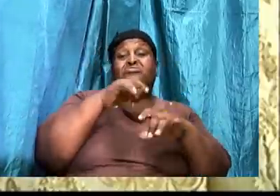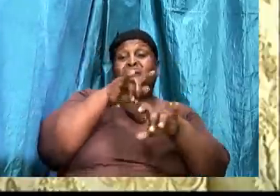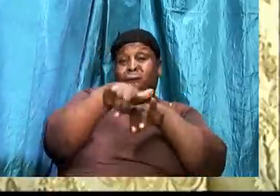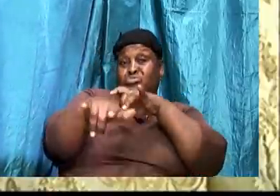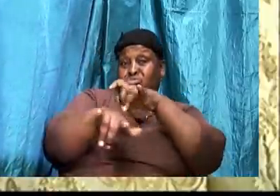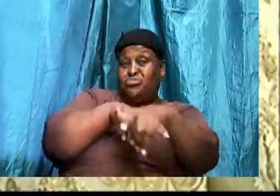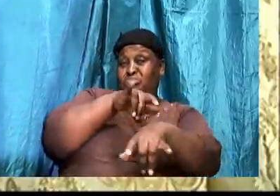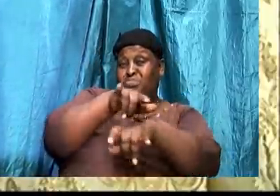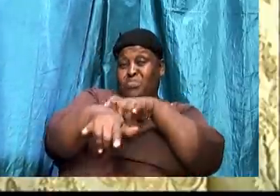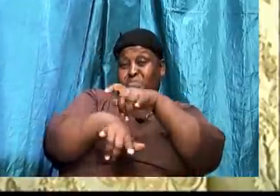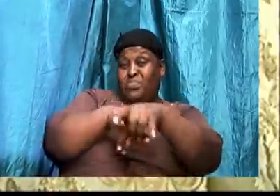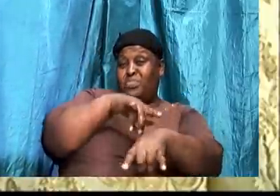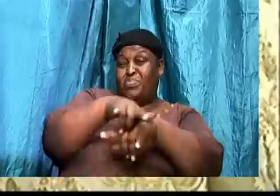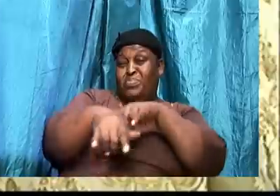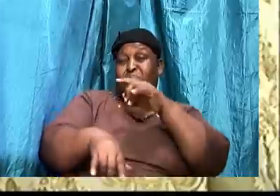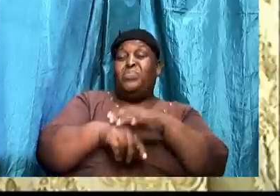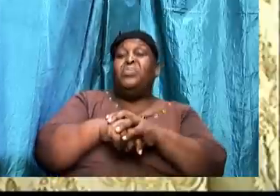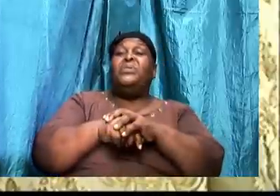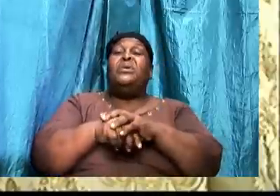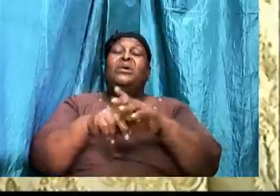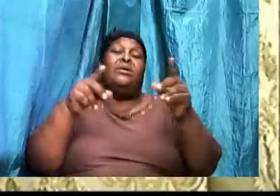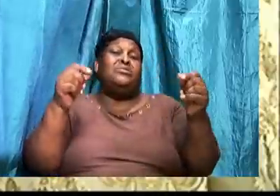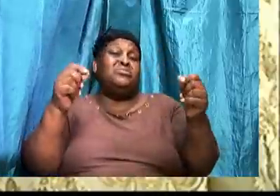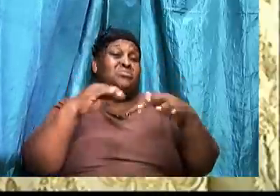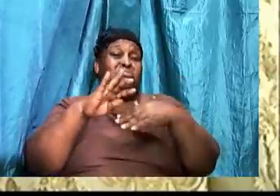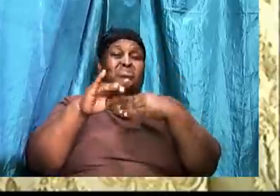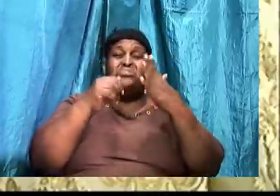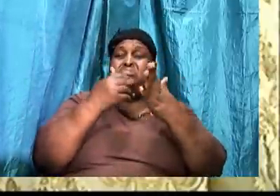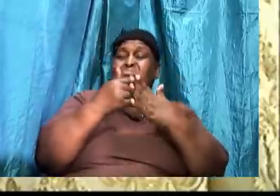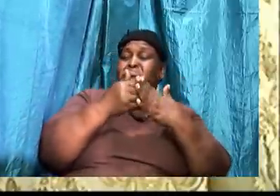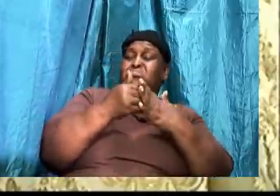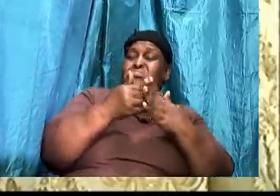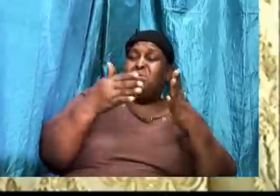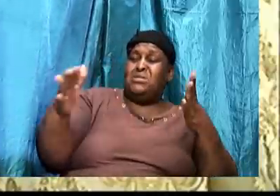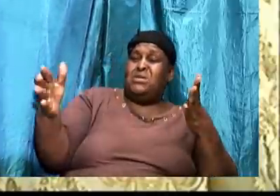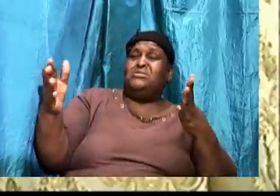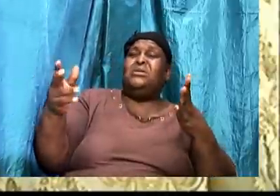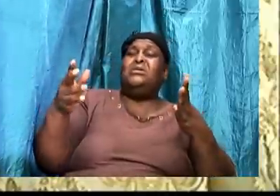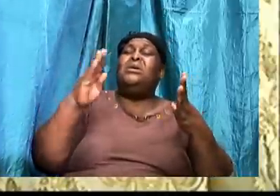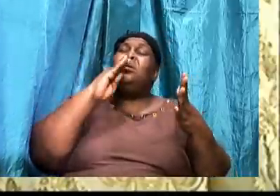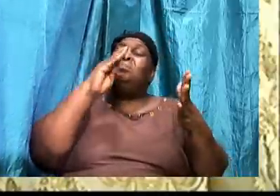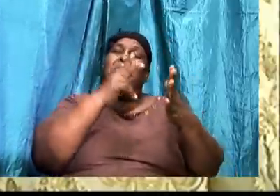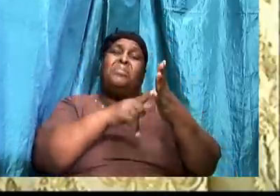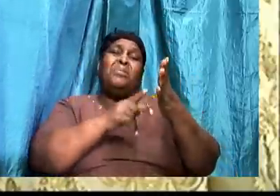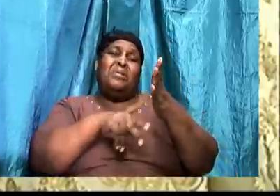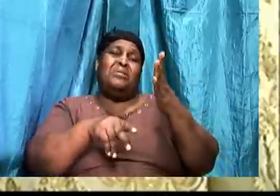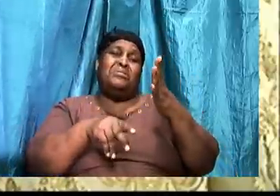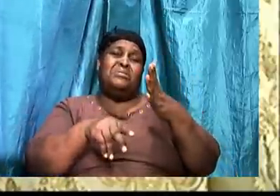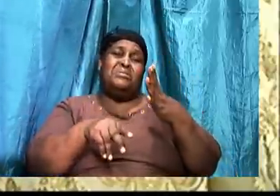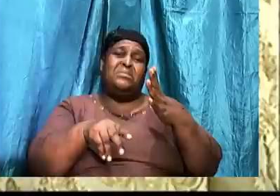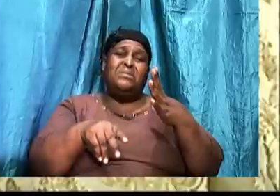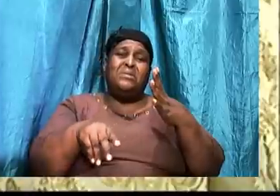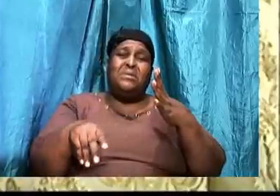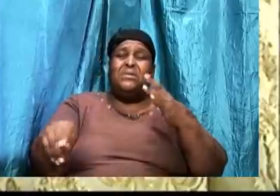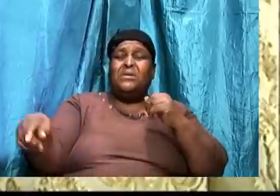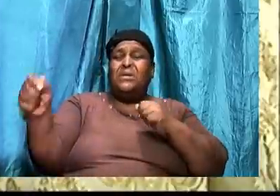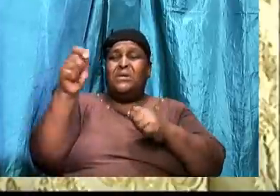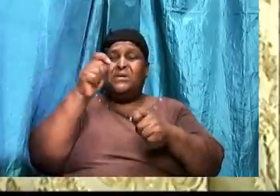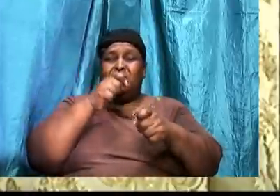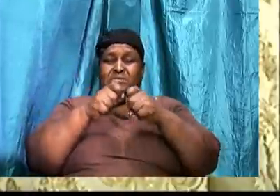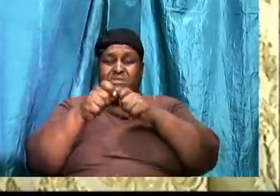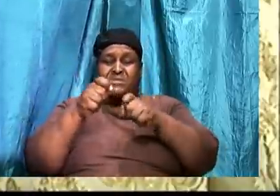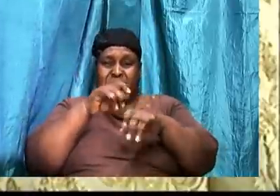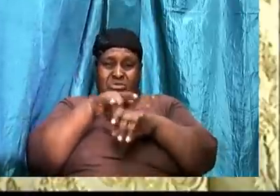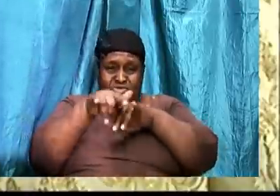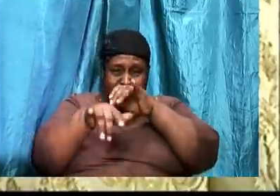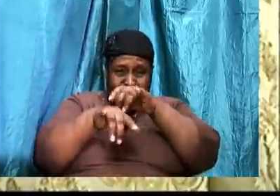and include all the methods that would be part of that. It has to do with cunning skills applied